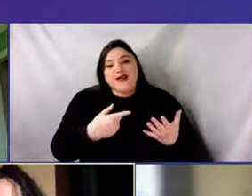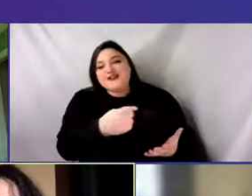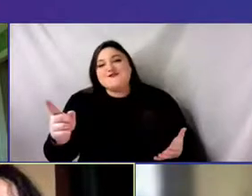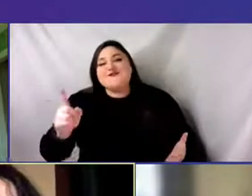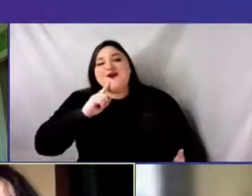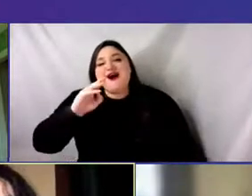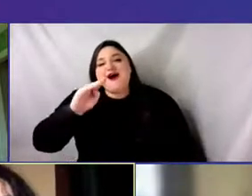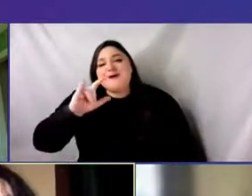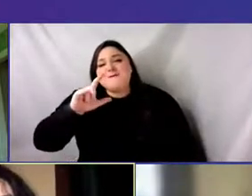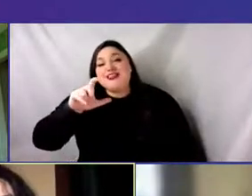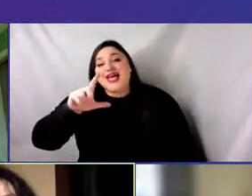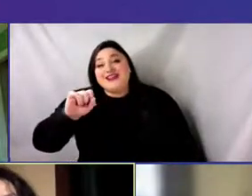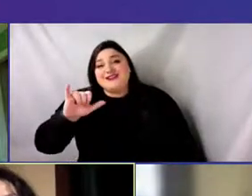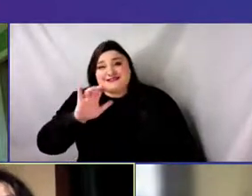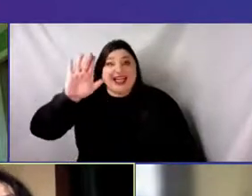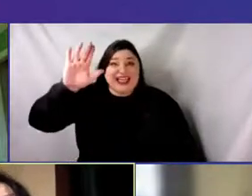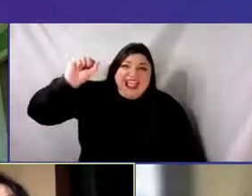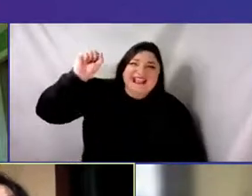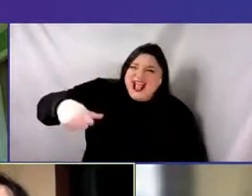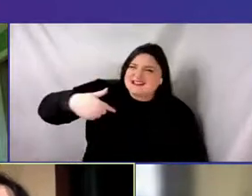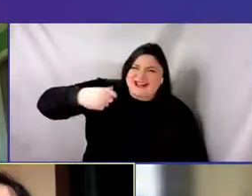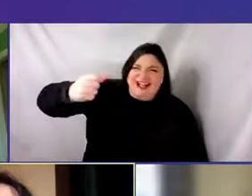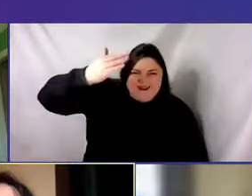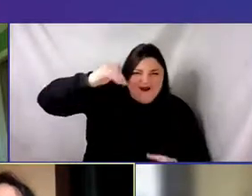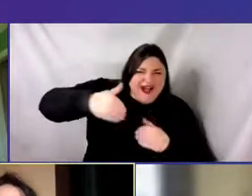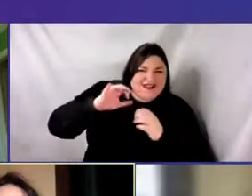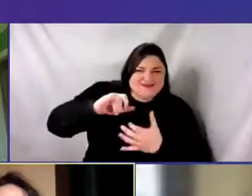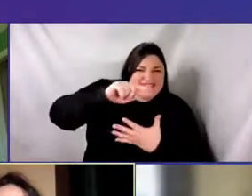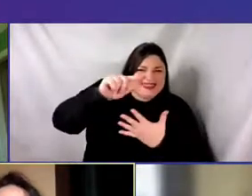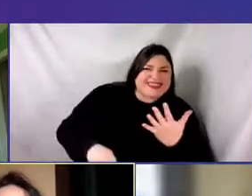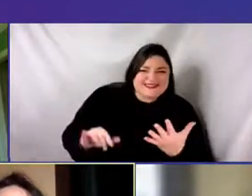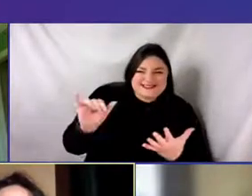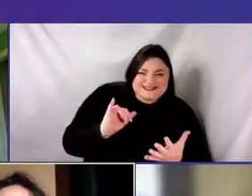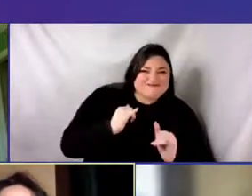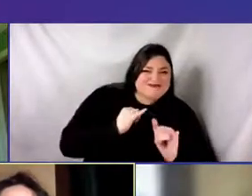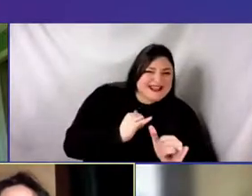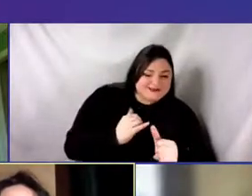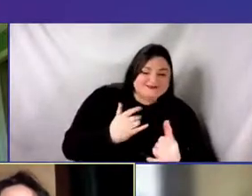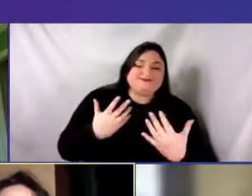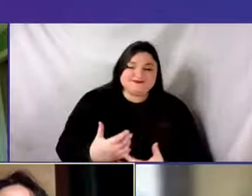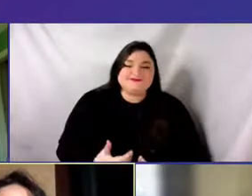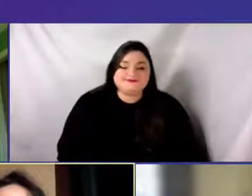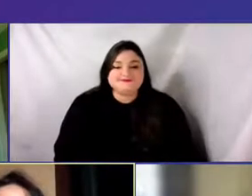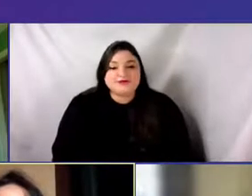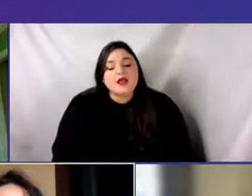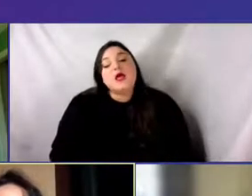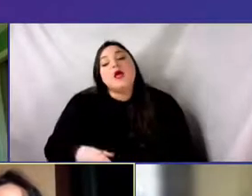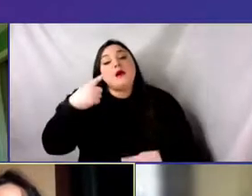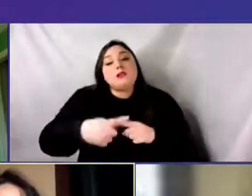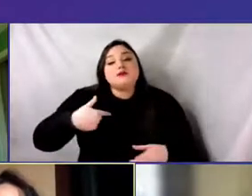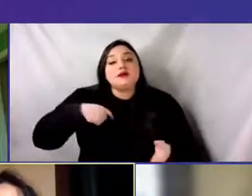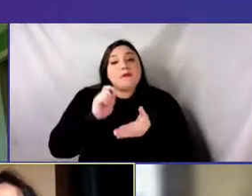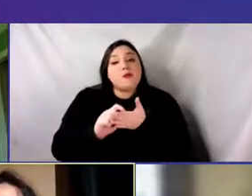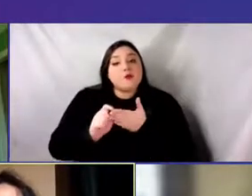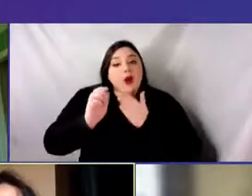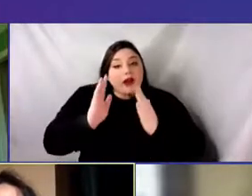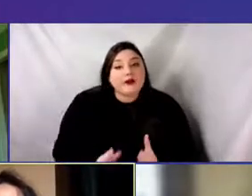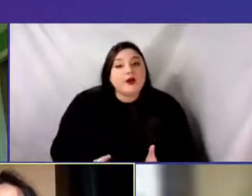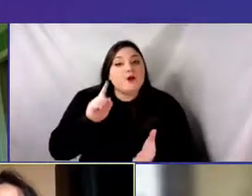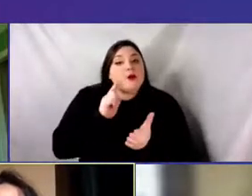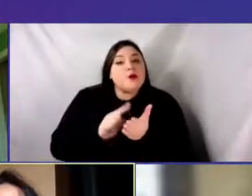we know how to do all of those things. Um, I also come to this conversation as a writer and researcher about the field.